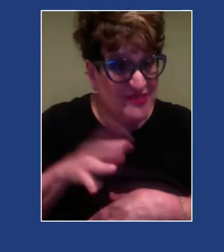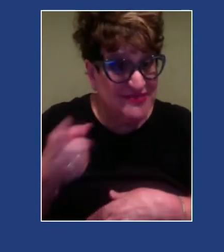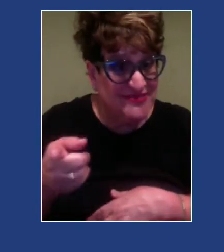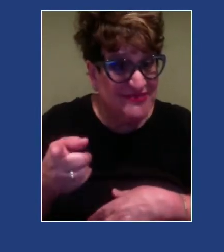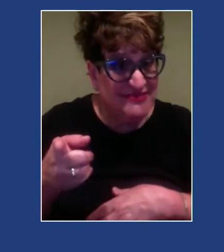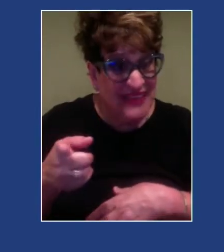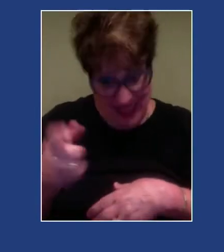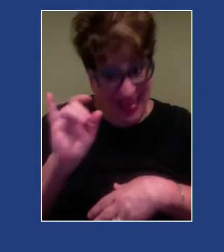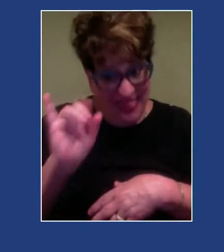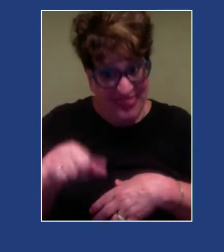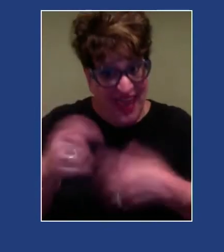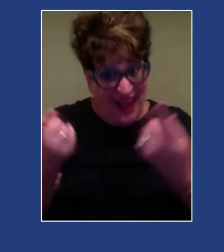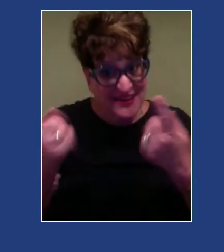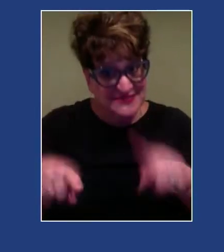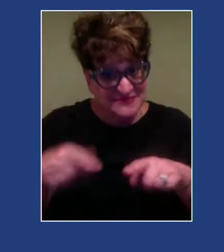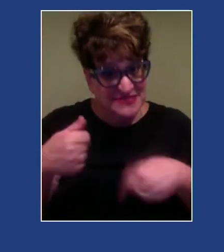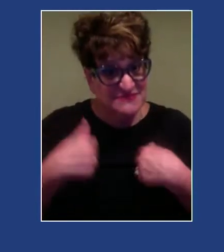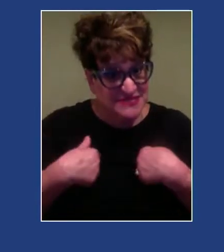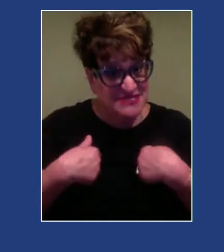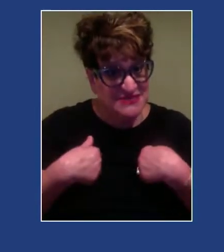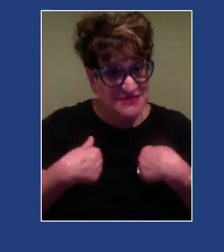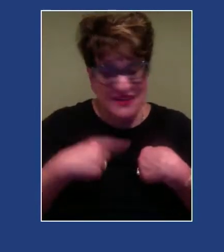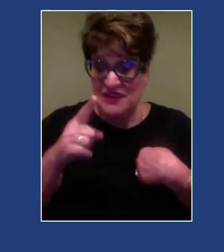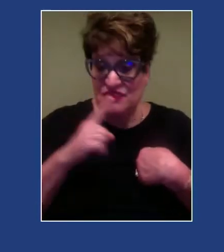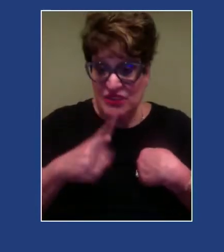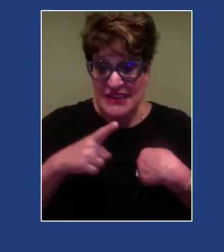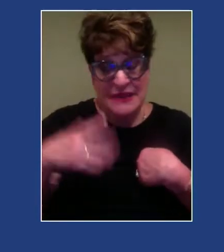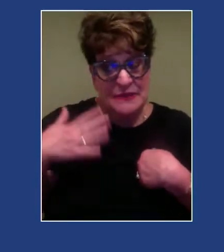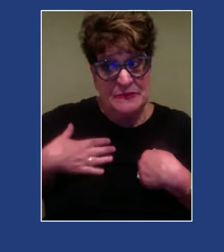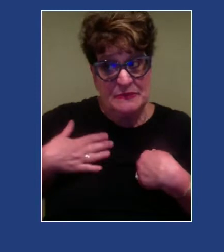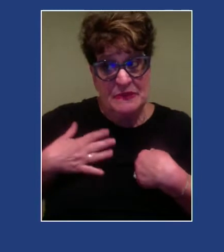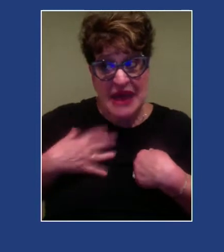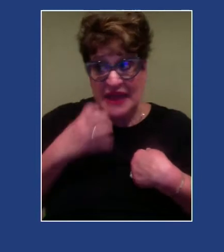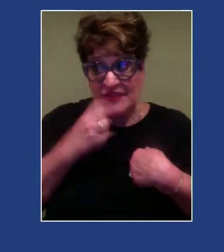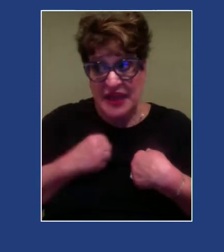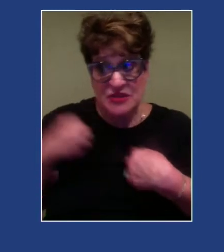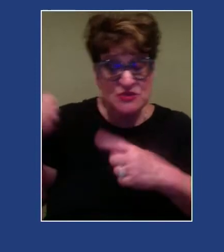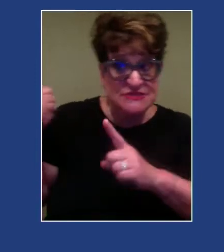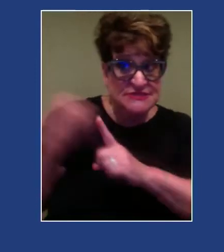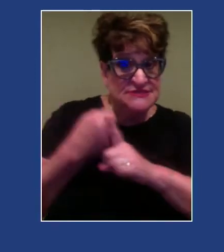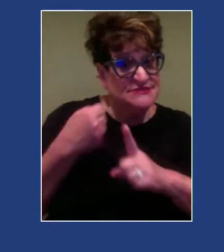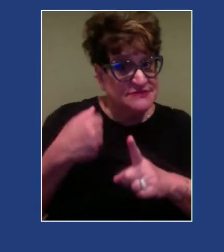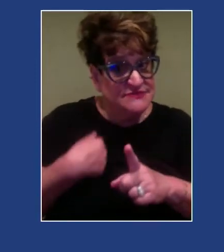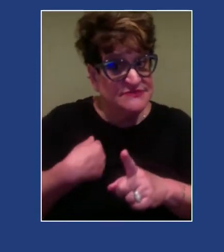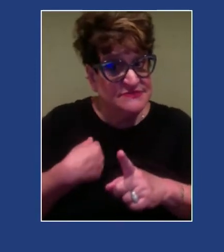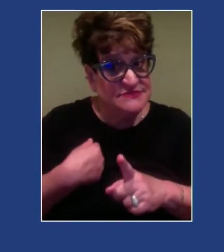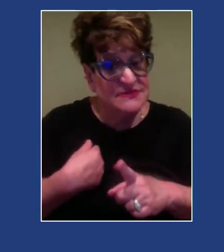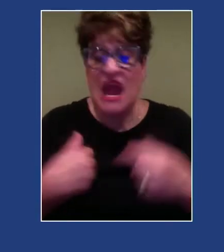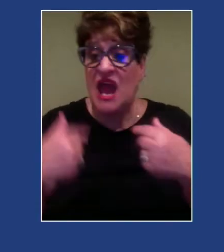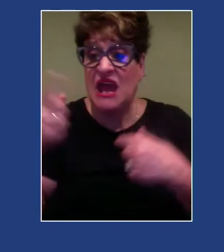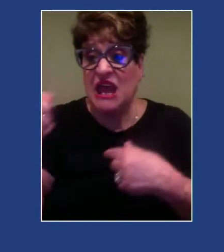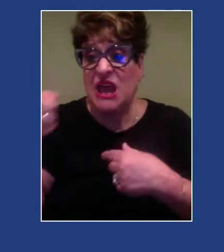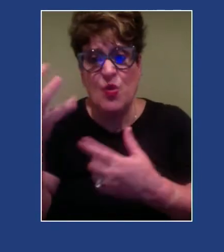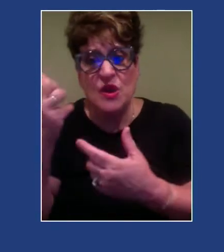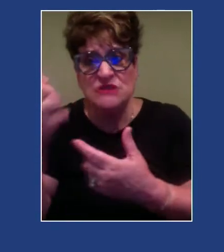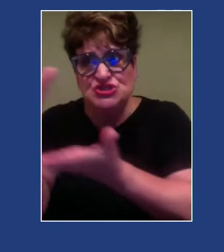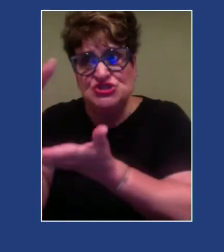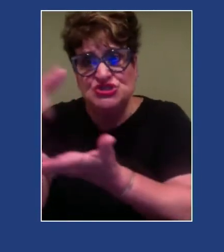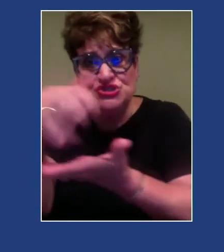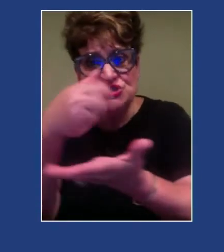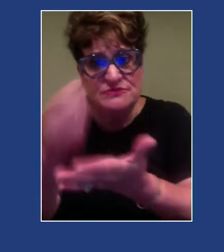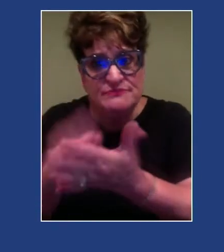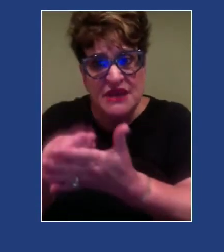who runs a Fortune 500 company, where he is all about making money, and I'm all about saying, well, let's talk about wealth